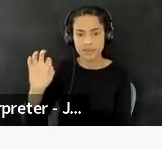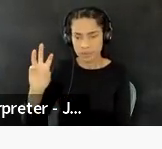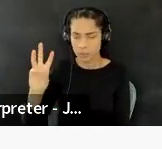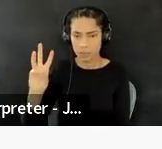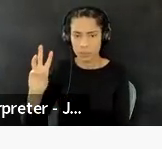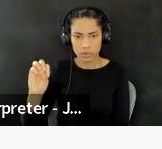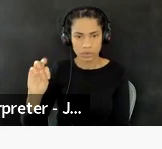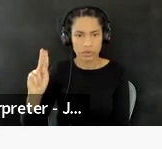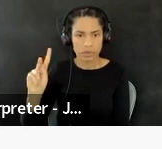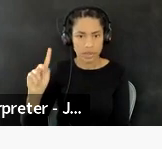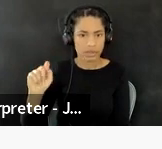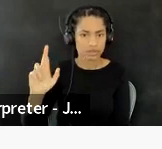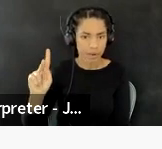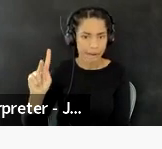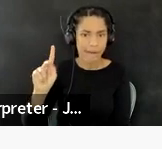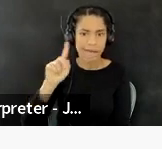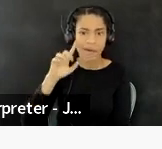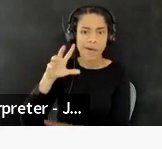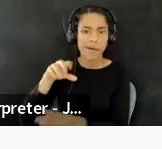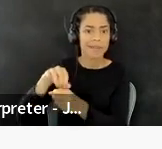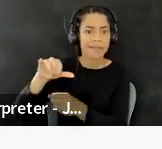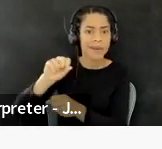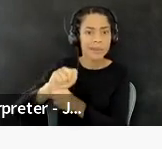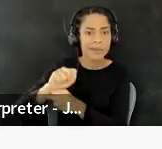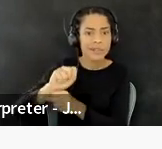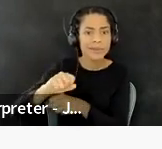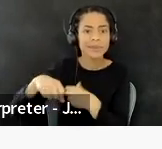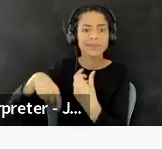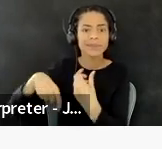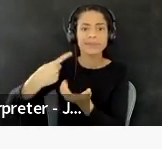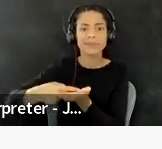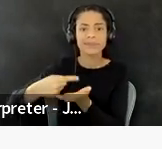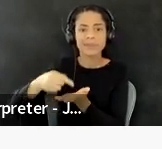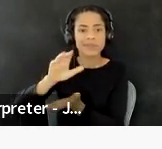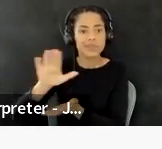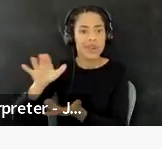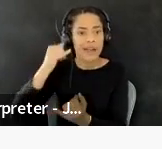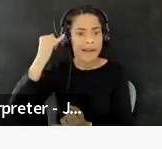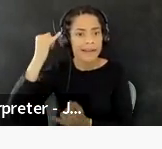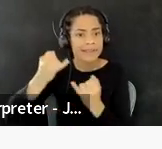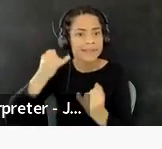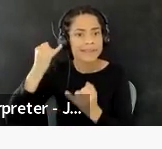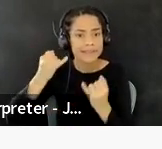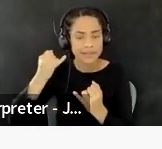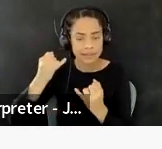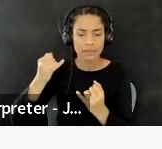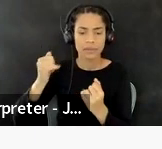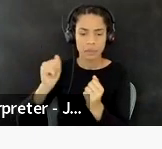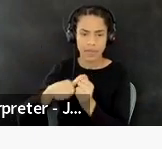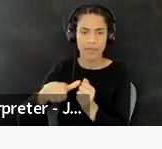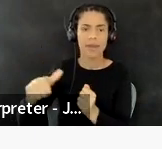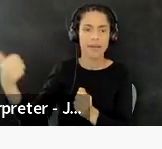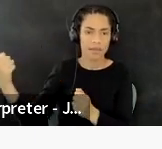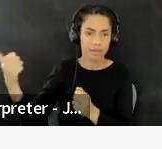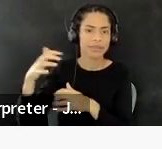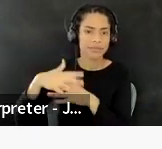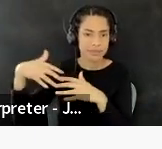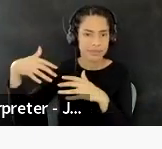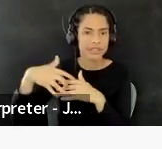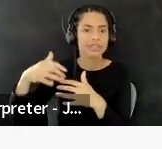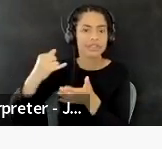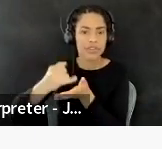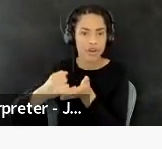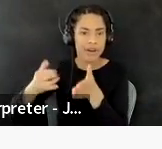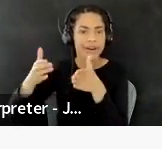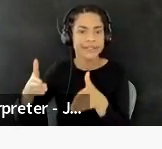doing that work and to discuss those ideas, um, in a community of other indigenous artists. And it was